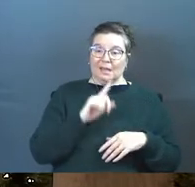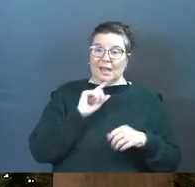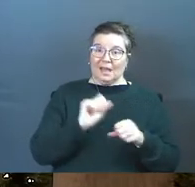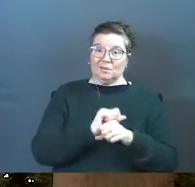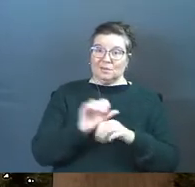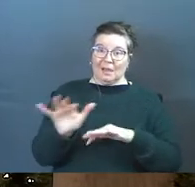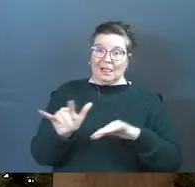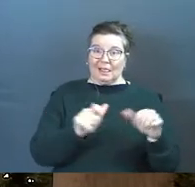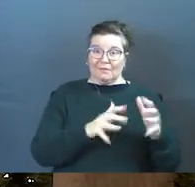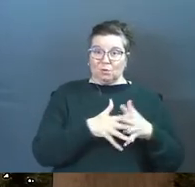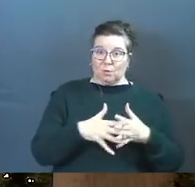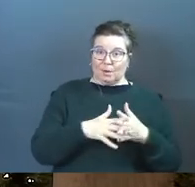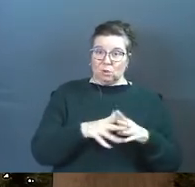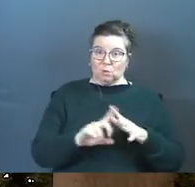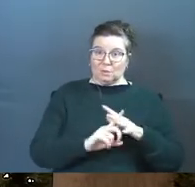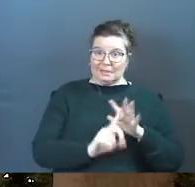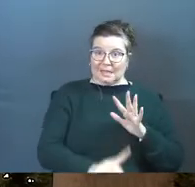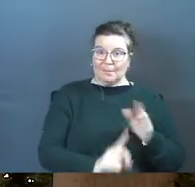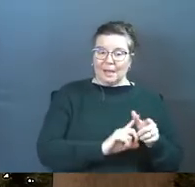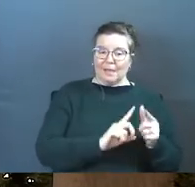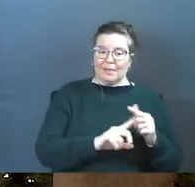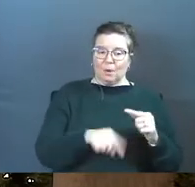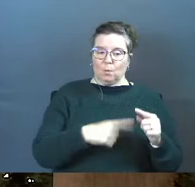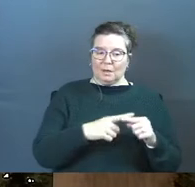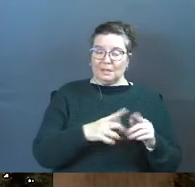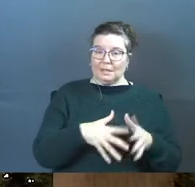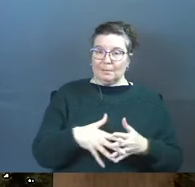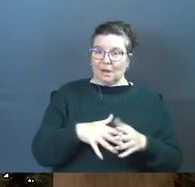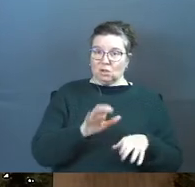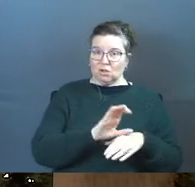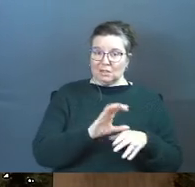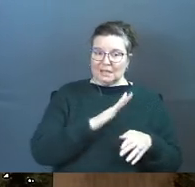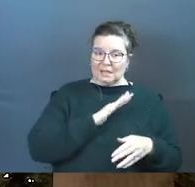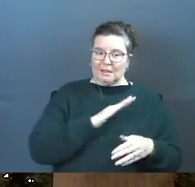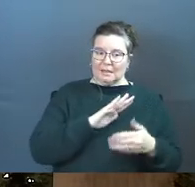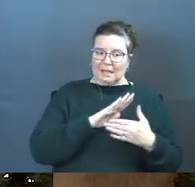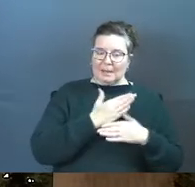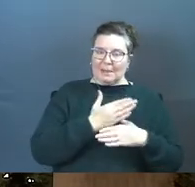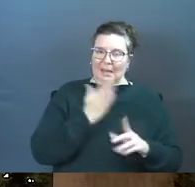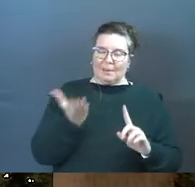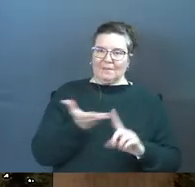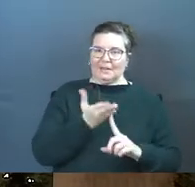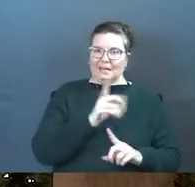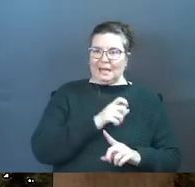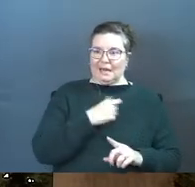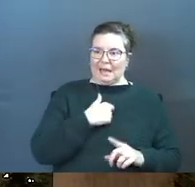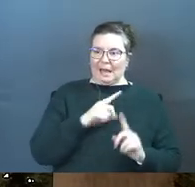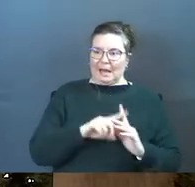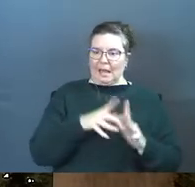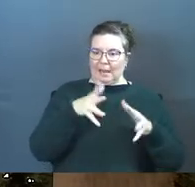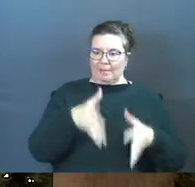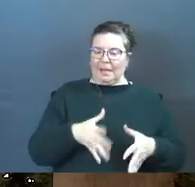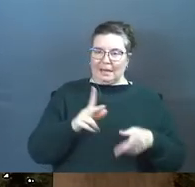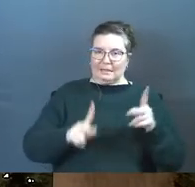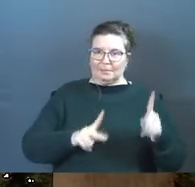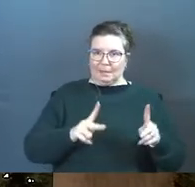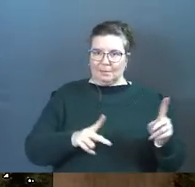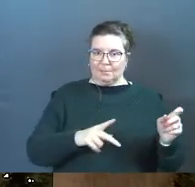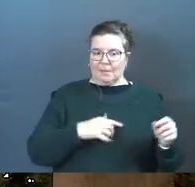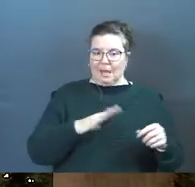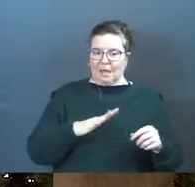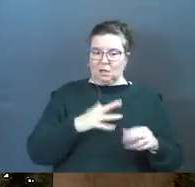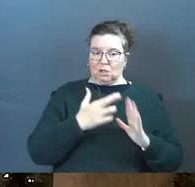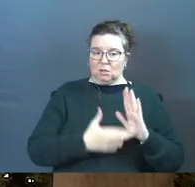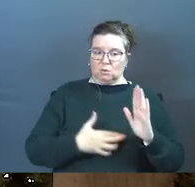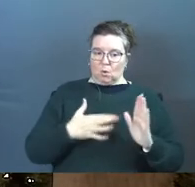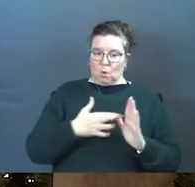actually left to America to escape it and then when he was in this American church he became convicted that he had abandoned his people and